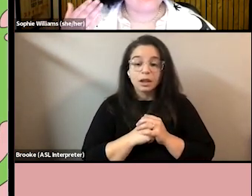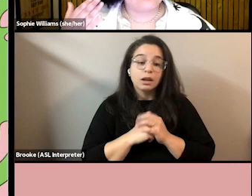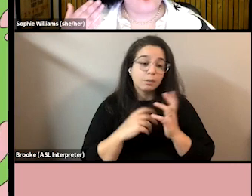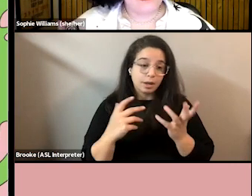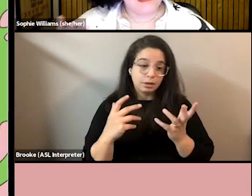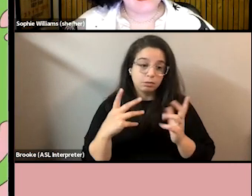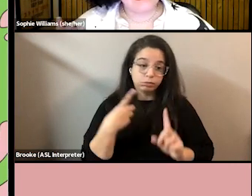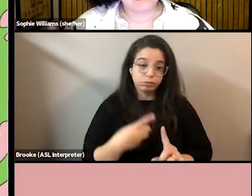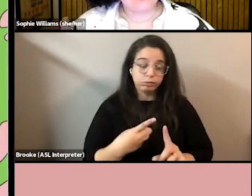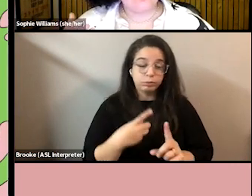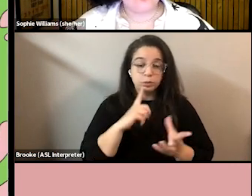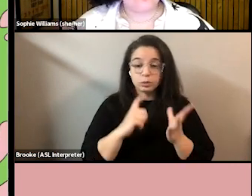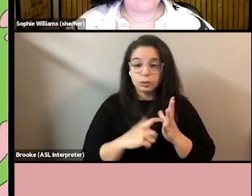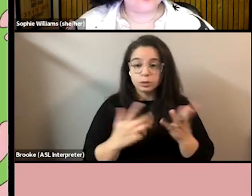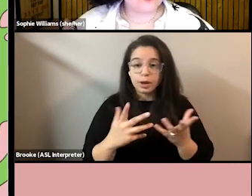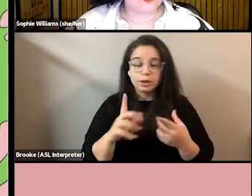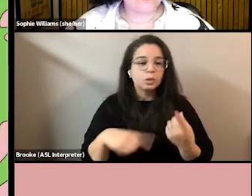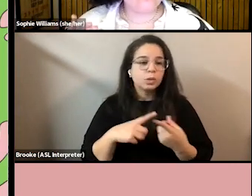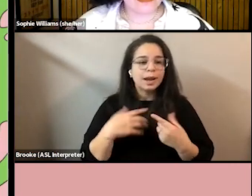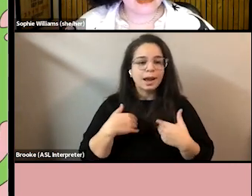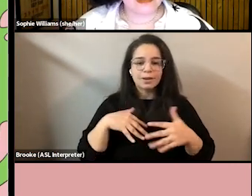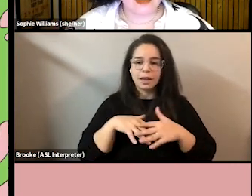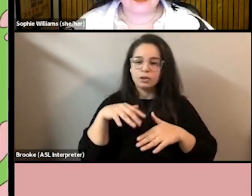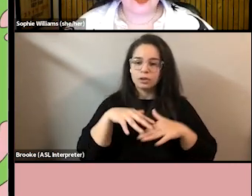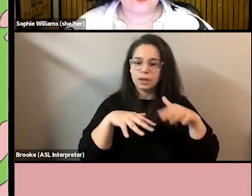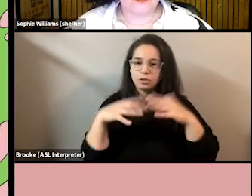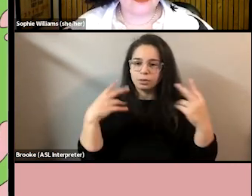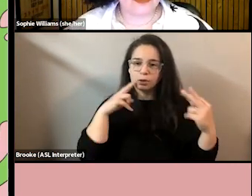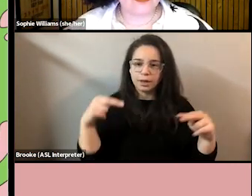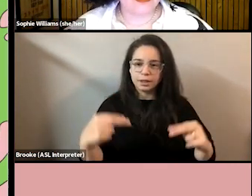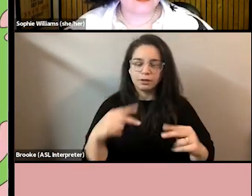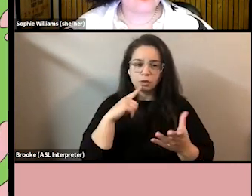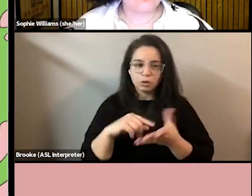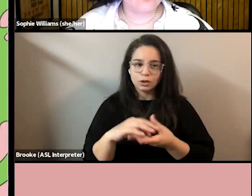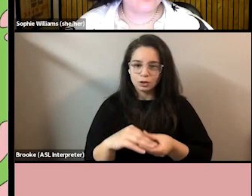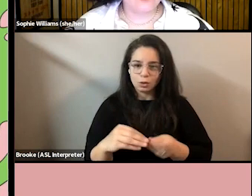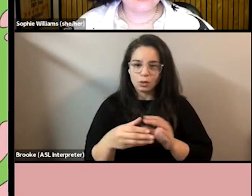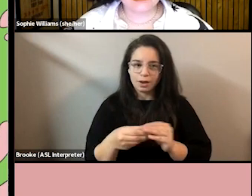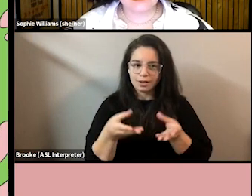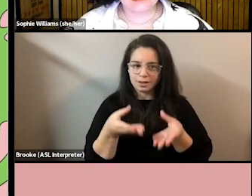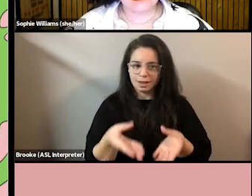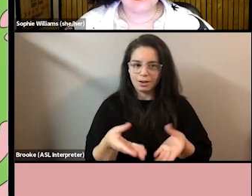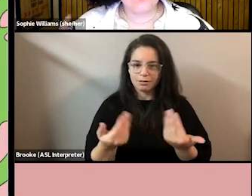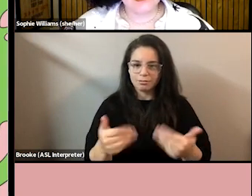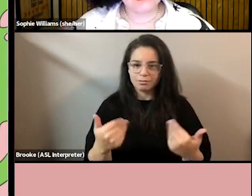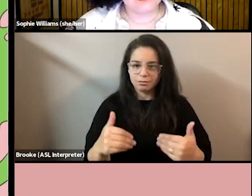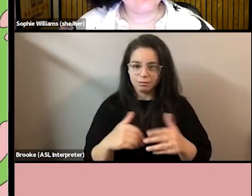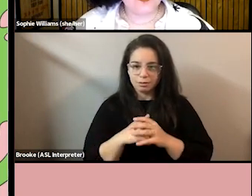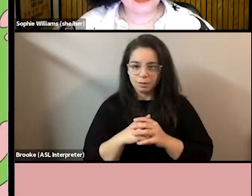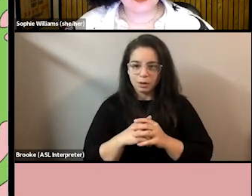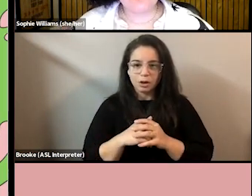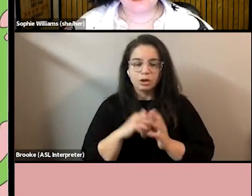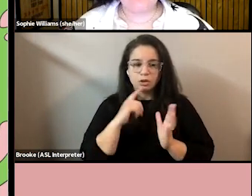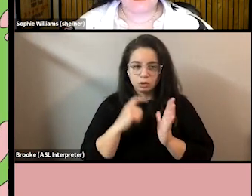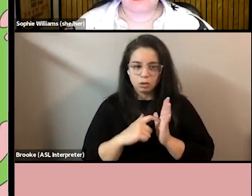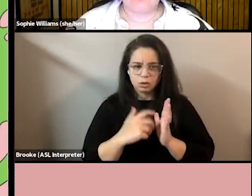is when we take an intersectional view, the story really starts to open up in front of us. Suddenly, we can see a